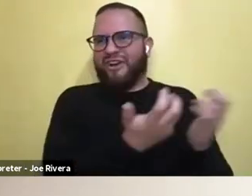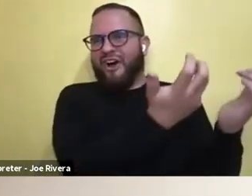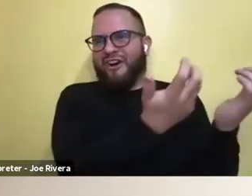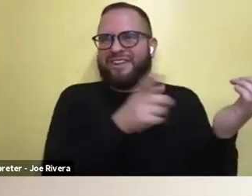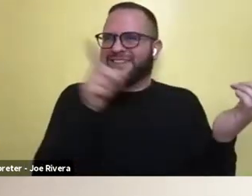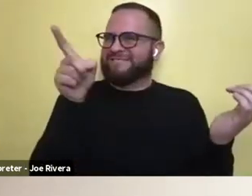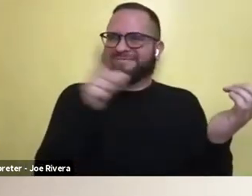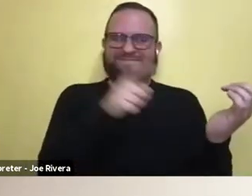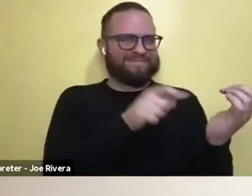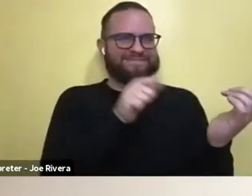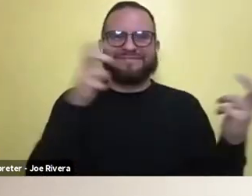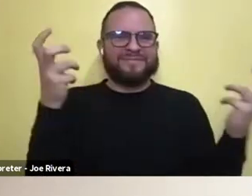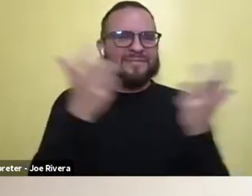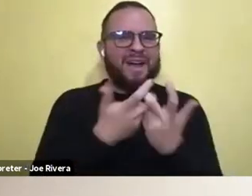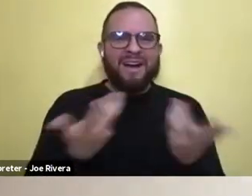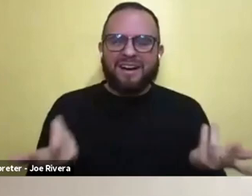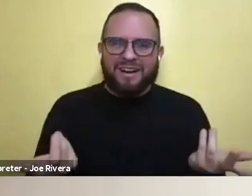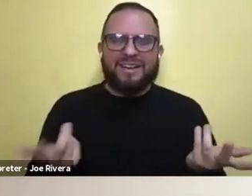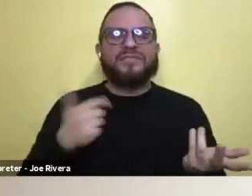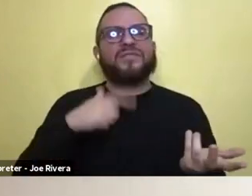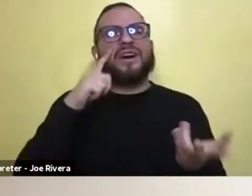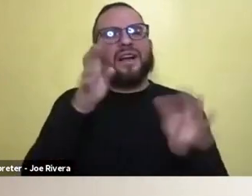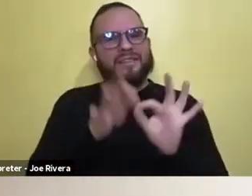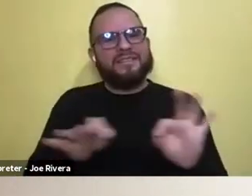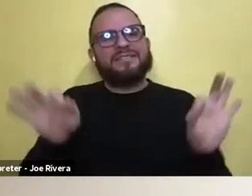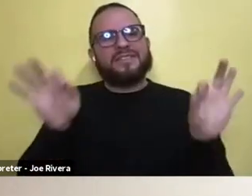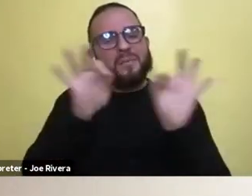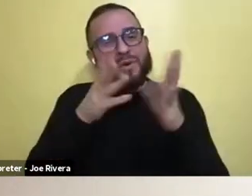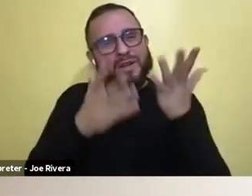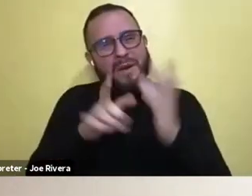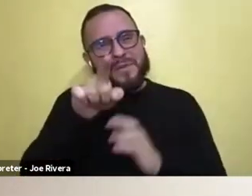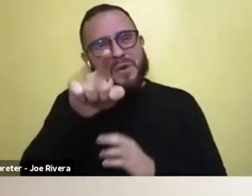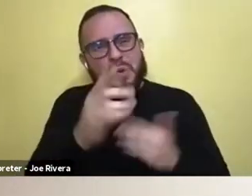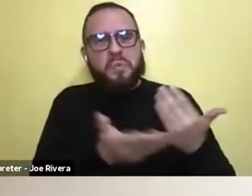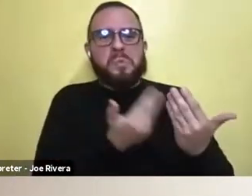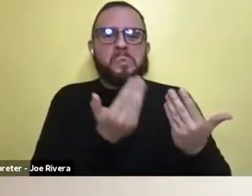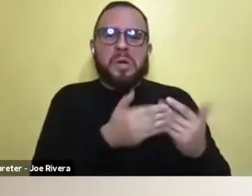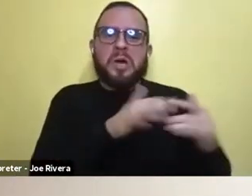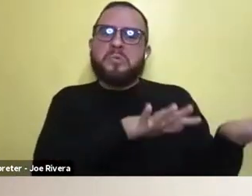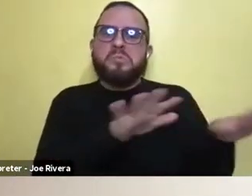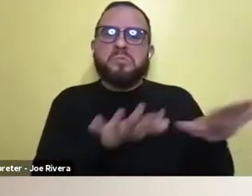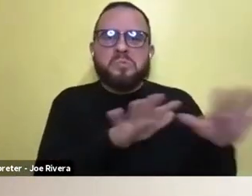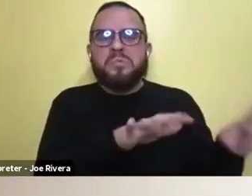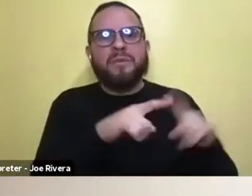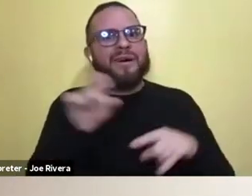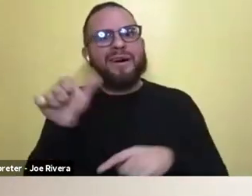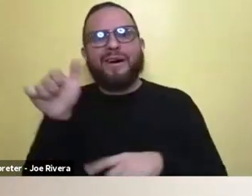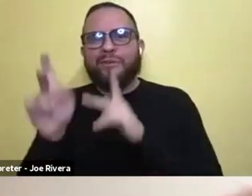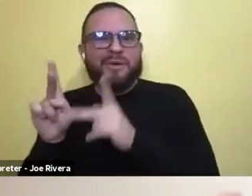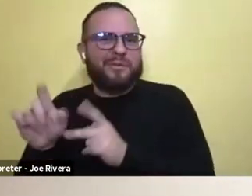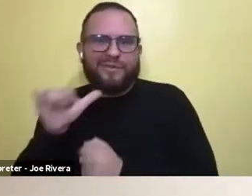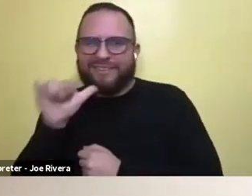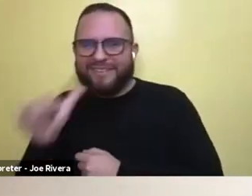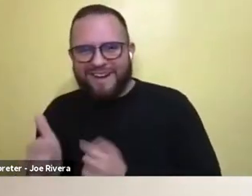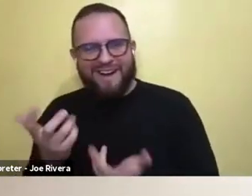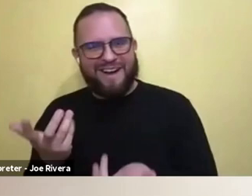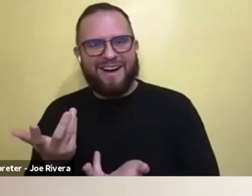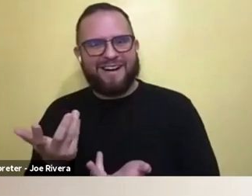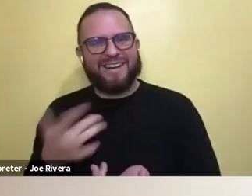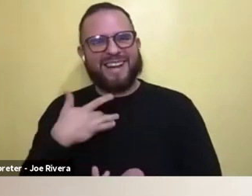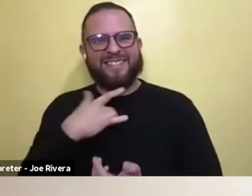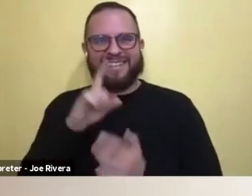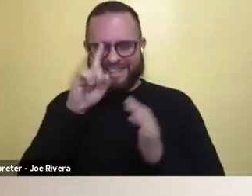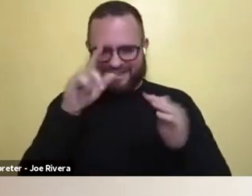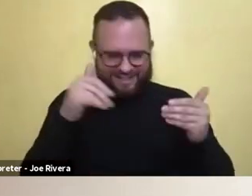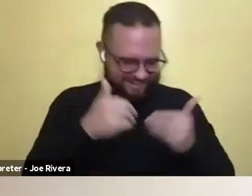important to, uh, remember that though you might be having it easy, that other people are not, and that we spend a little less time focused on ourselves